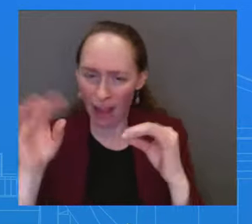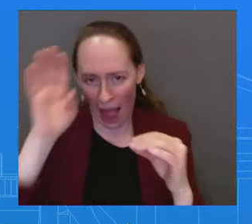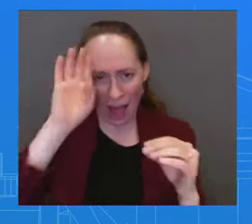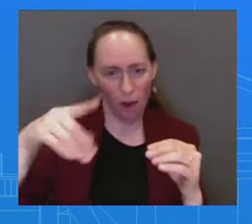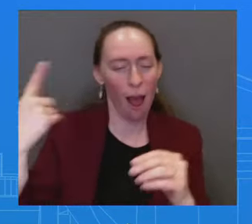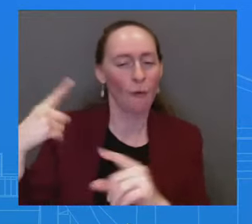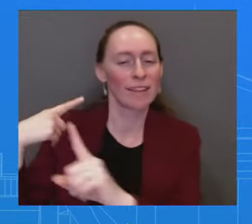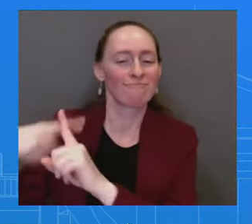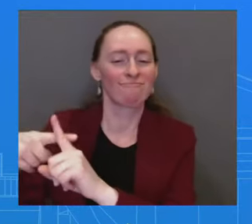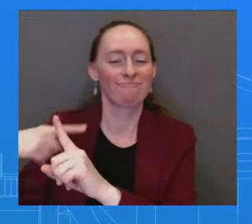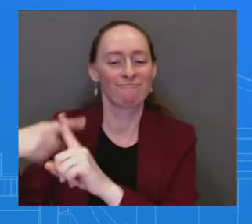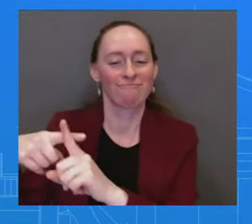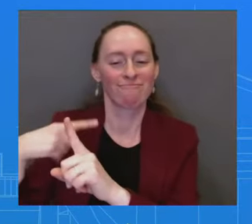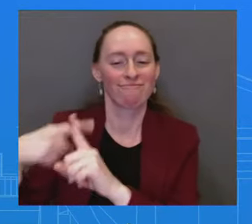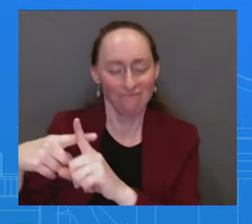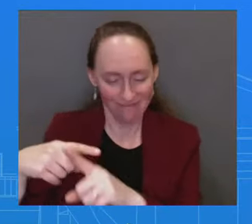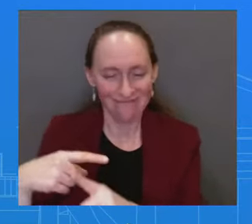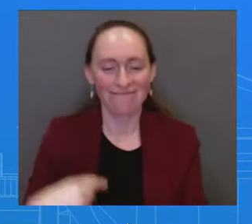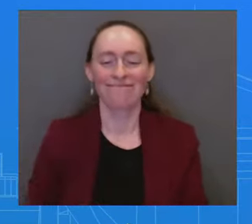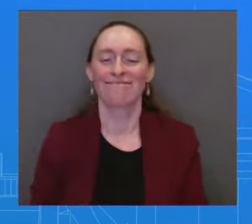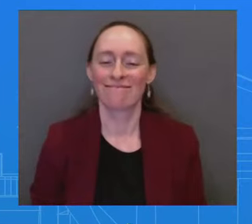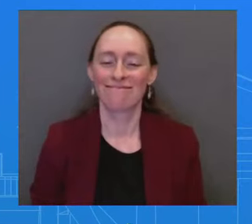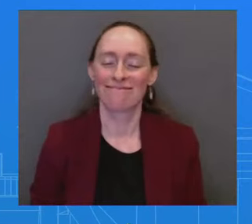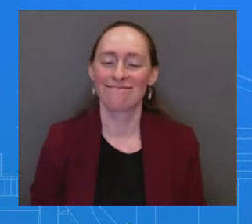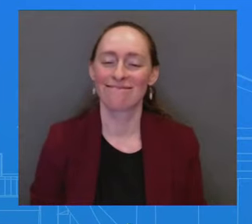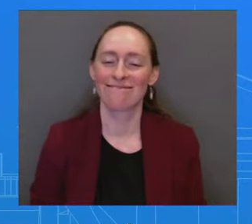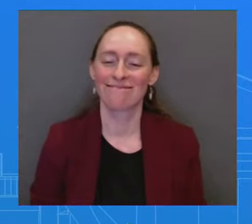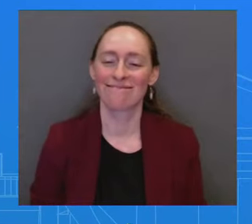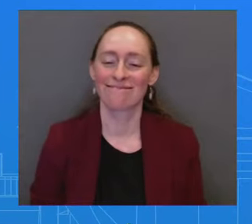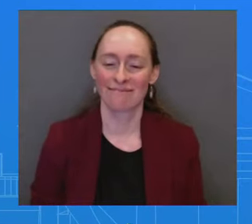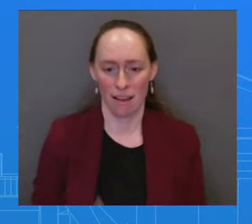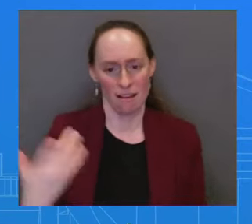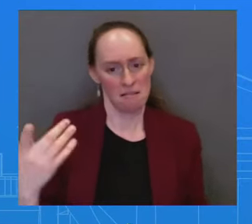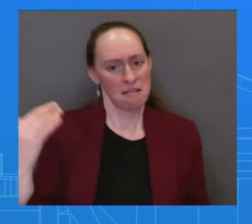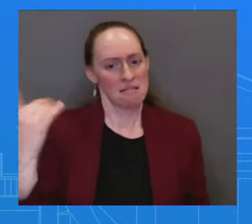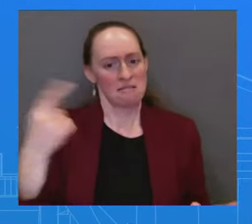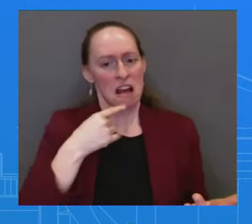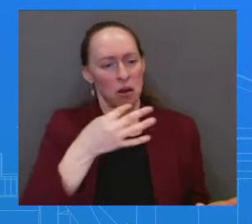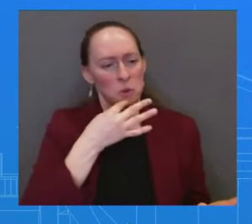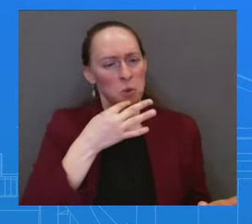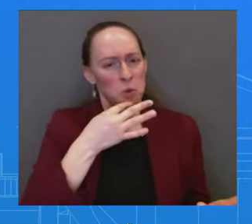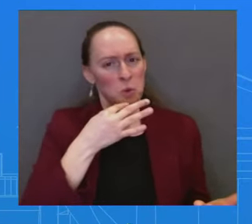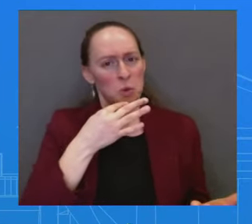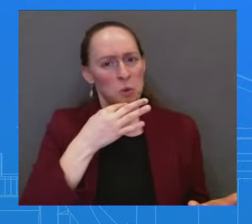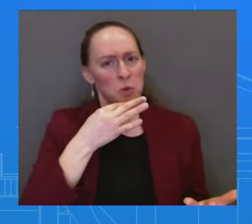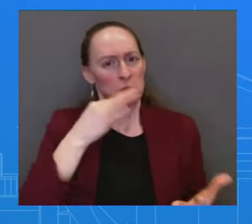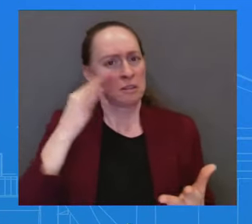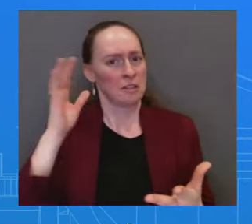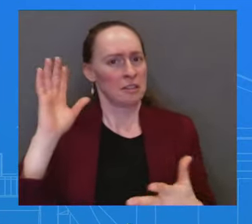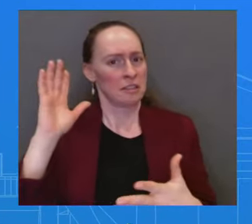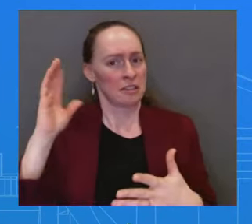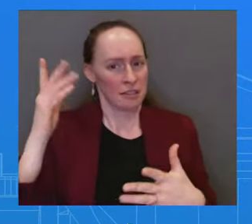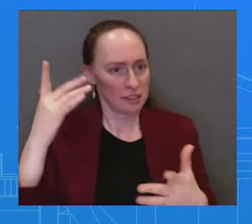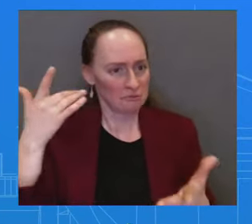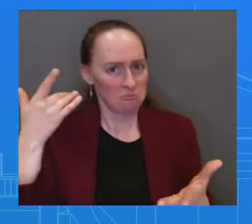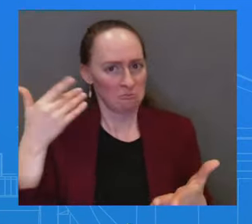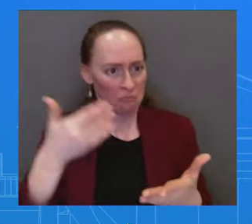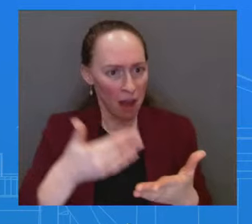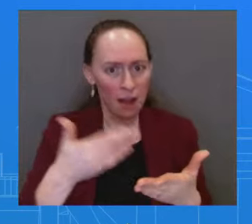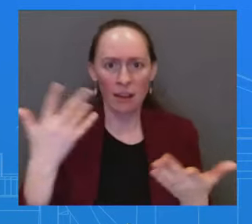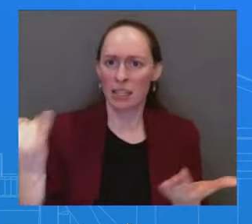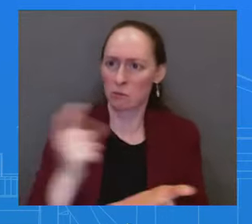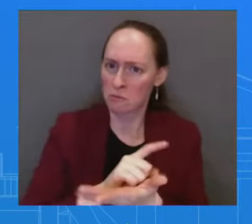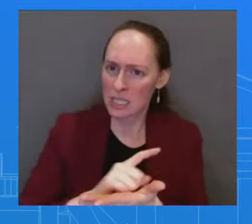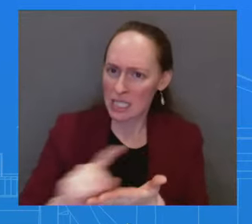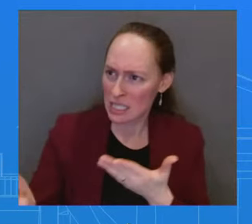closer to the finish line. Has the President spoken to negotiators this week? Will he meet with any of the Senate leaders on this to get it across the